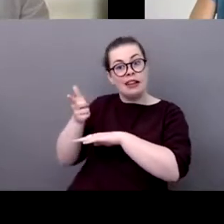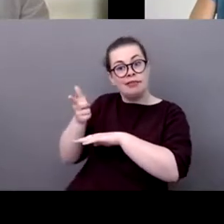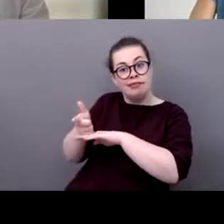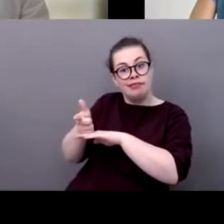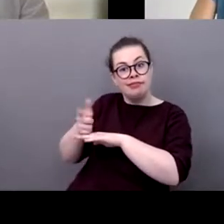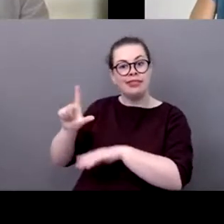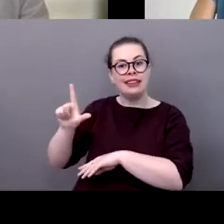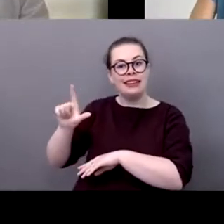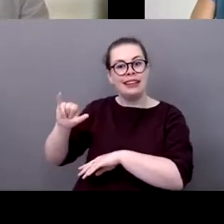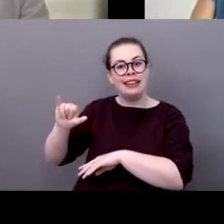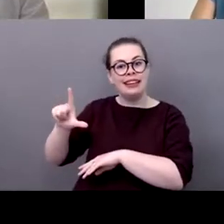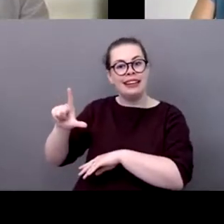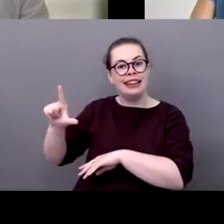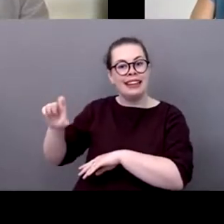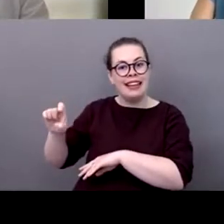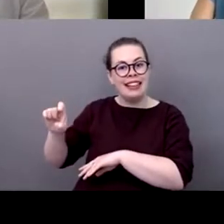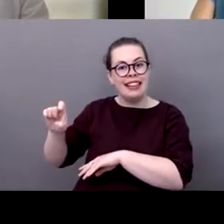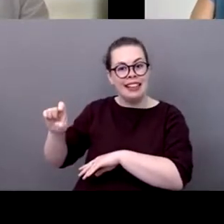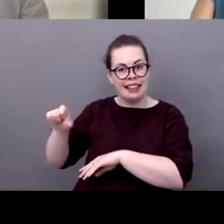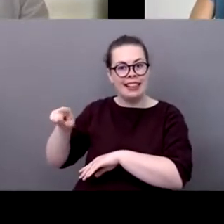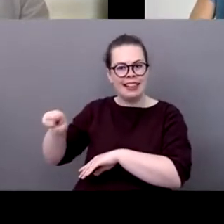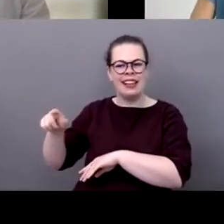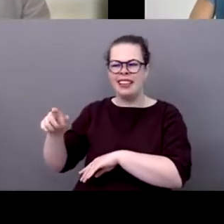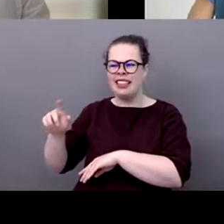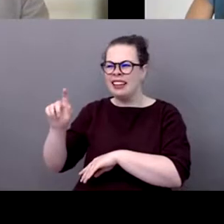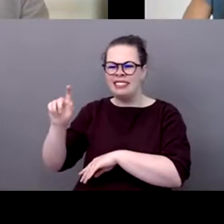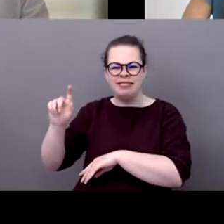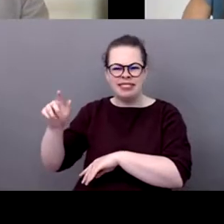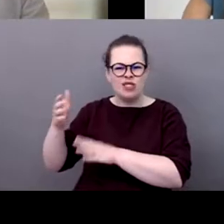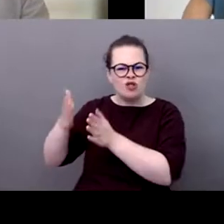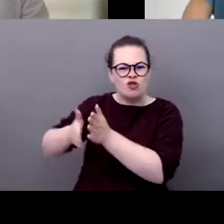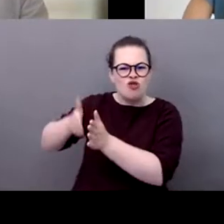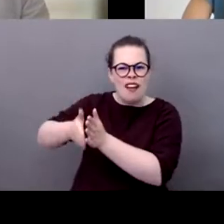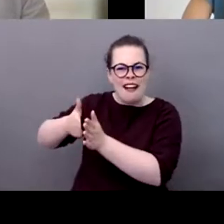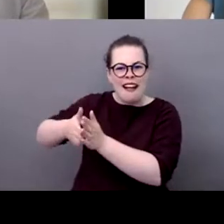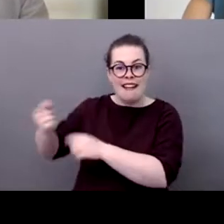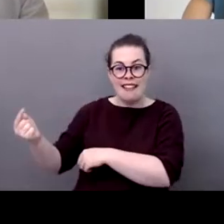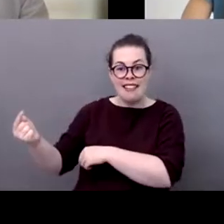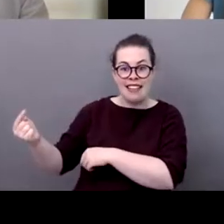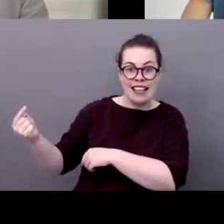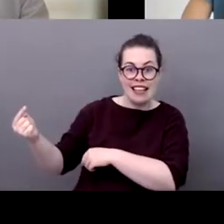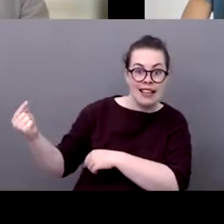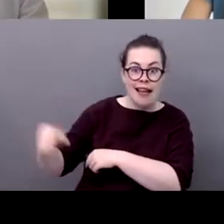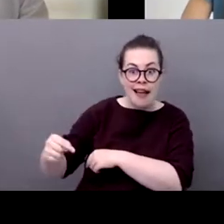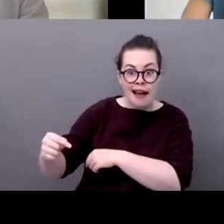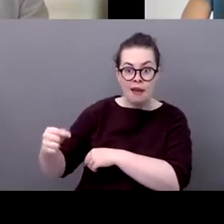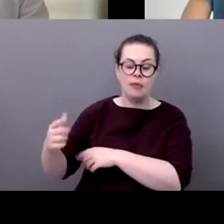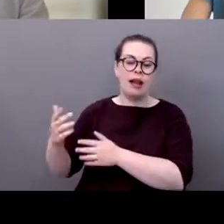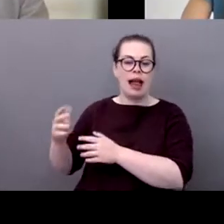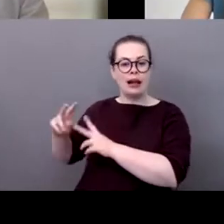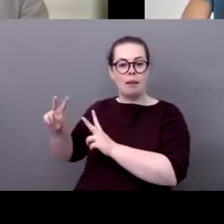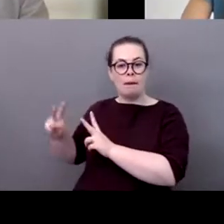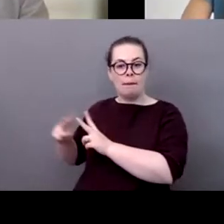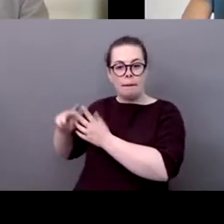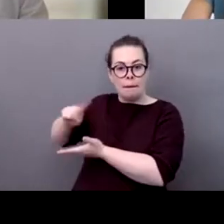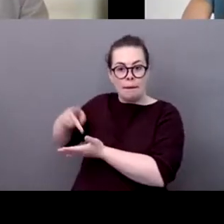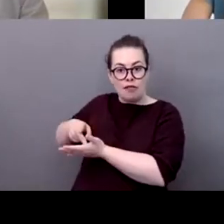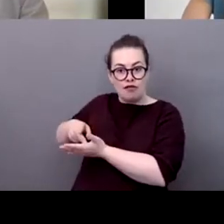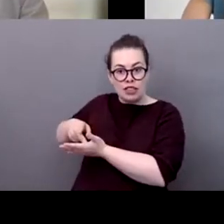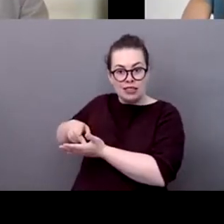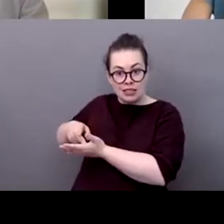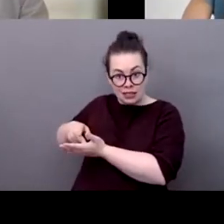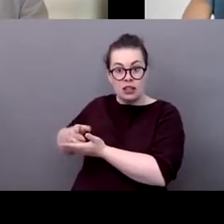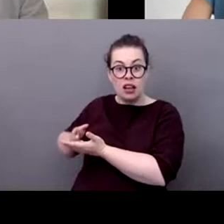after getting off the tgv or the talis or whatever you know what message would that send to all the young people in paris